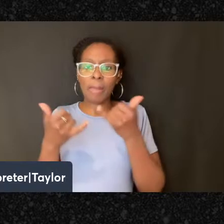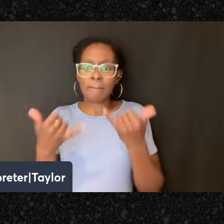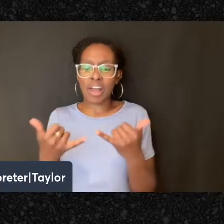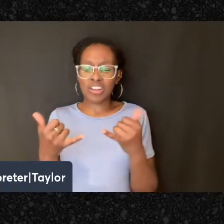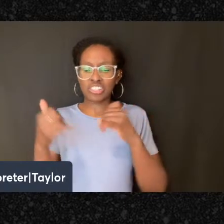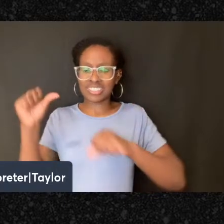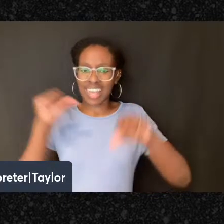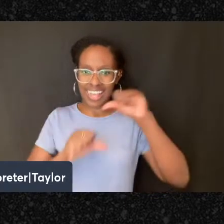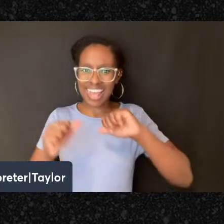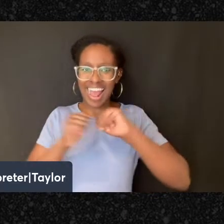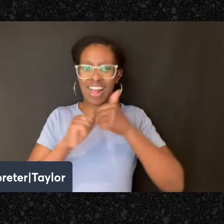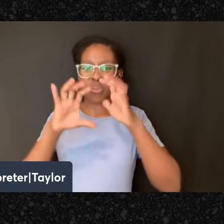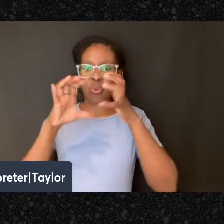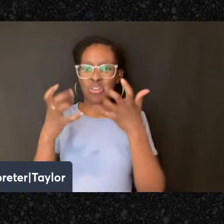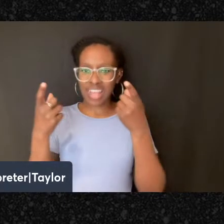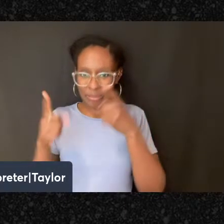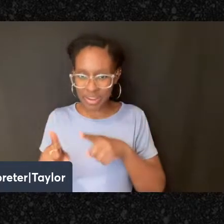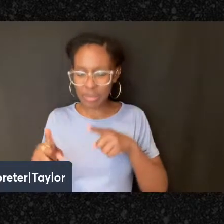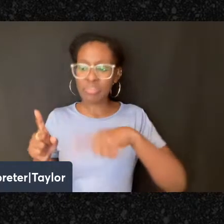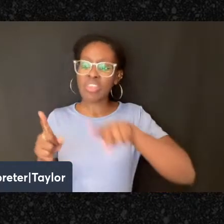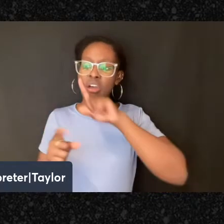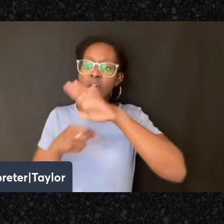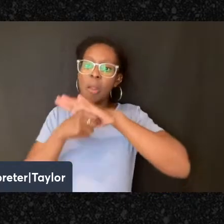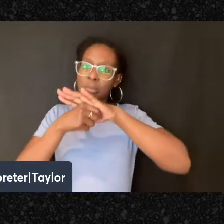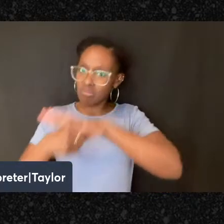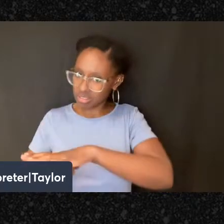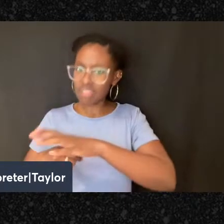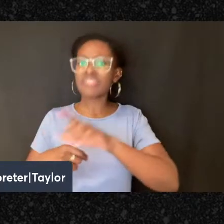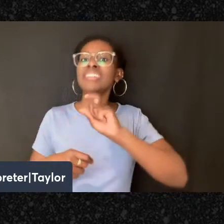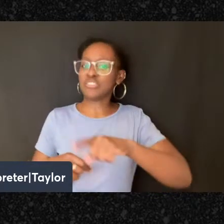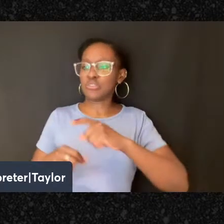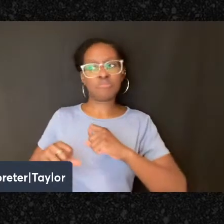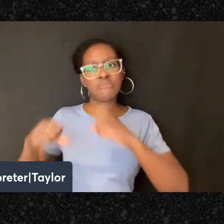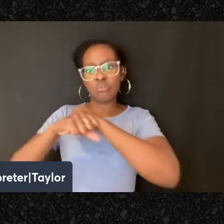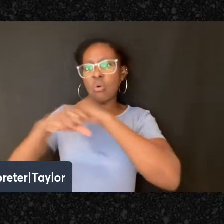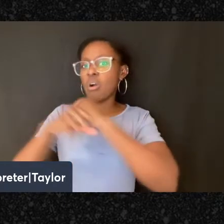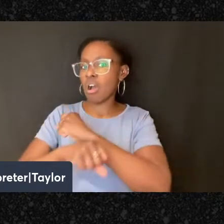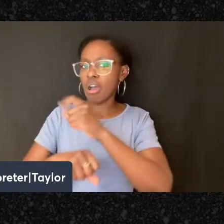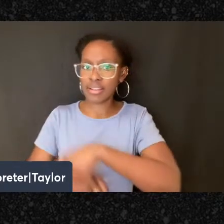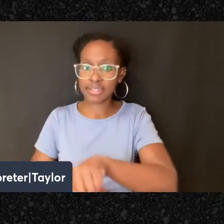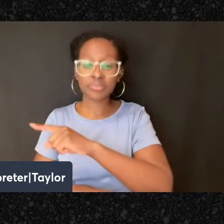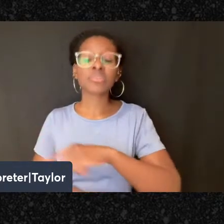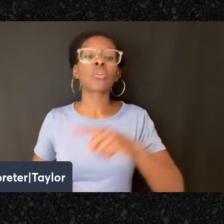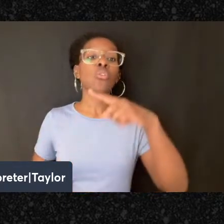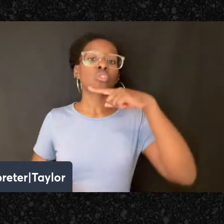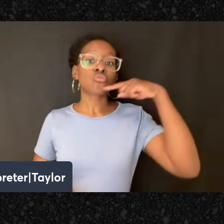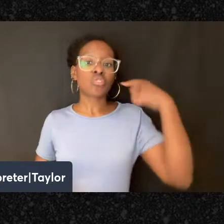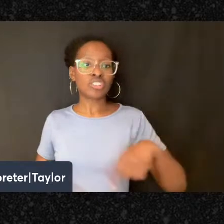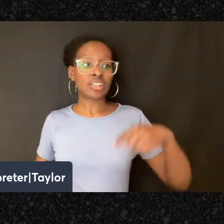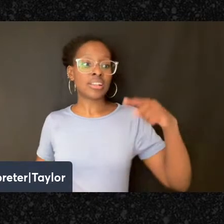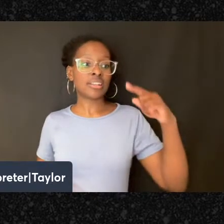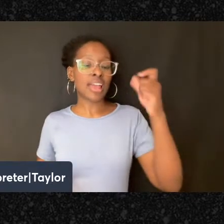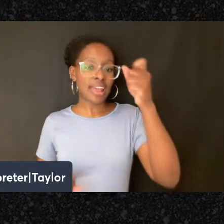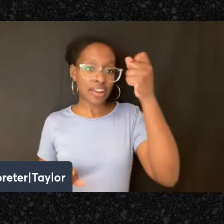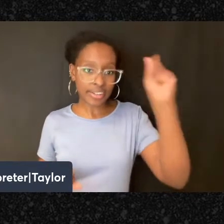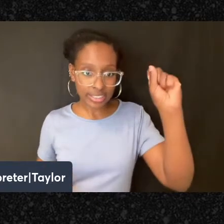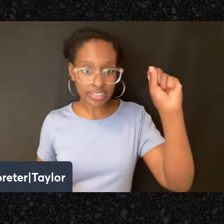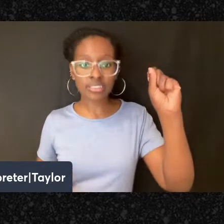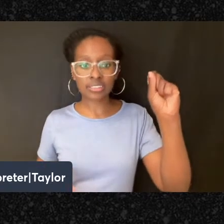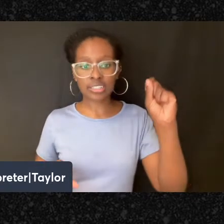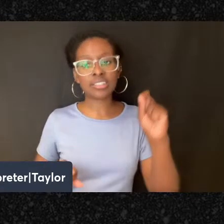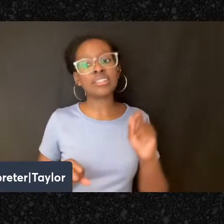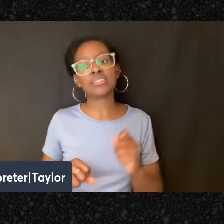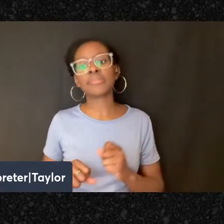but that they are oppressive and that they need to be fought. So the Russian anarchist, so Mikhail Bakunin famously wrote